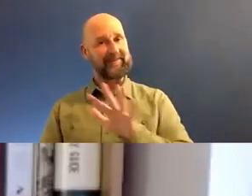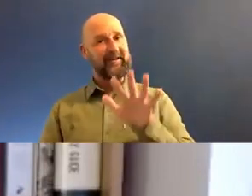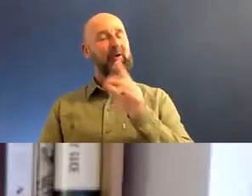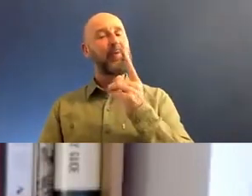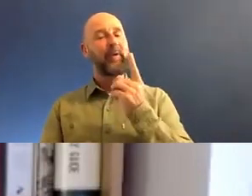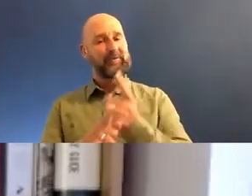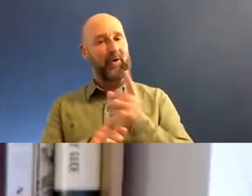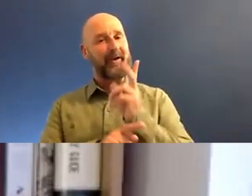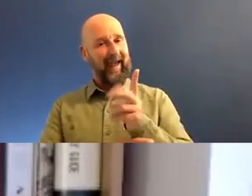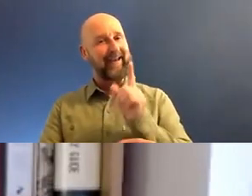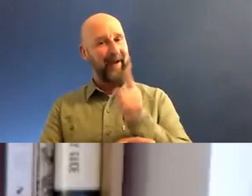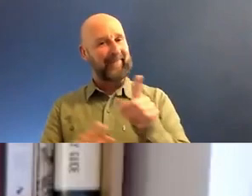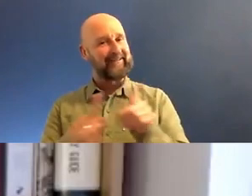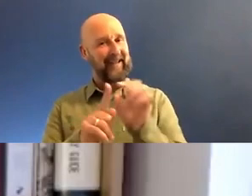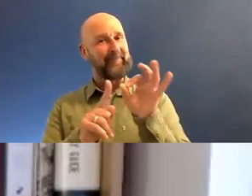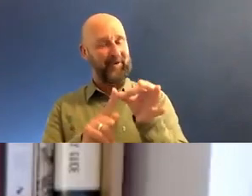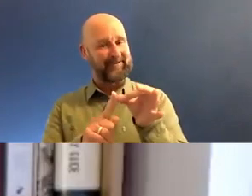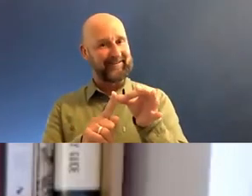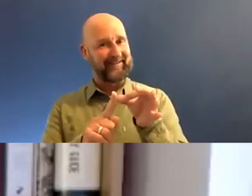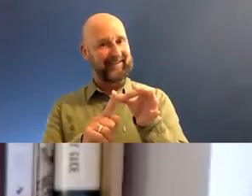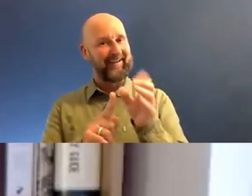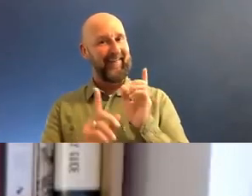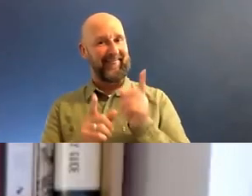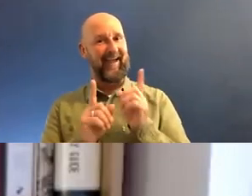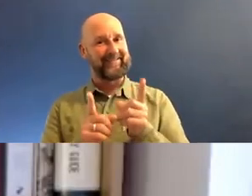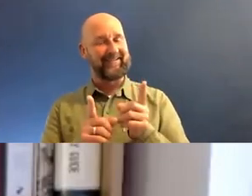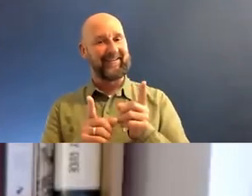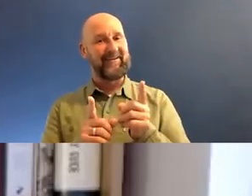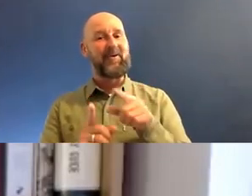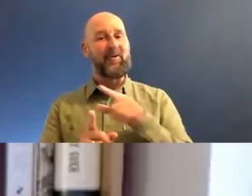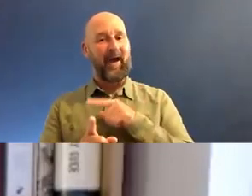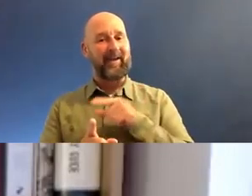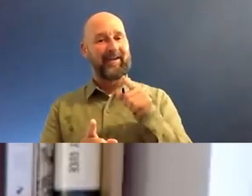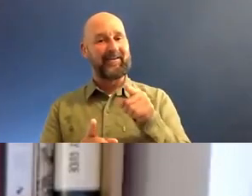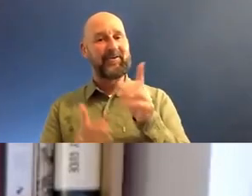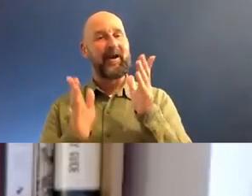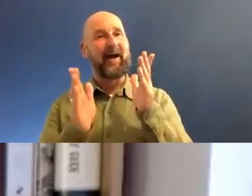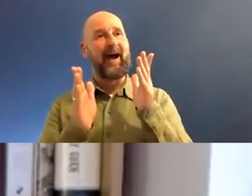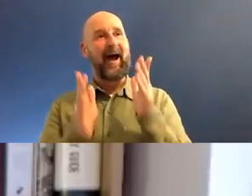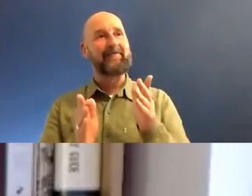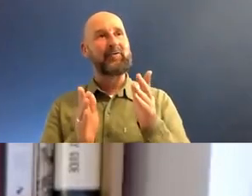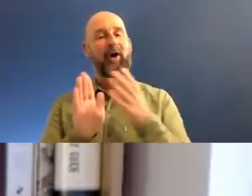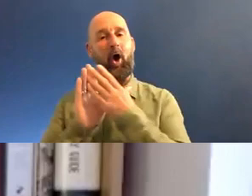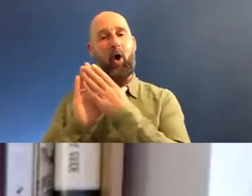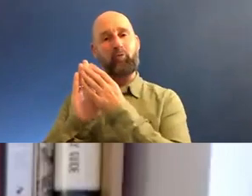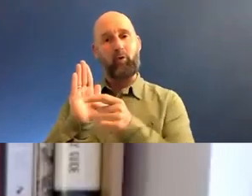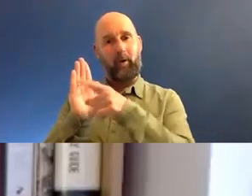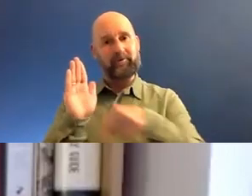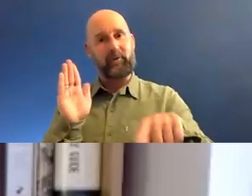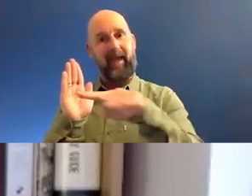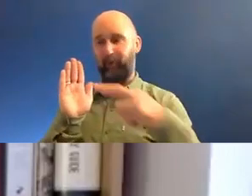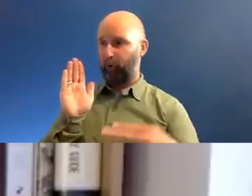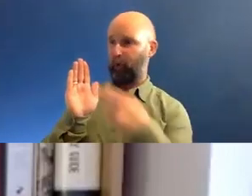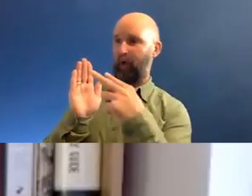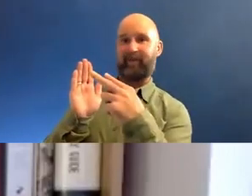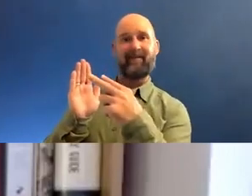uh, this point, uh, about to what extent you have to be, uh, a role model for other people and to what extent it would be nice to